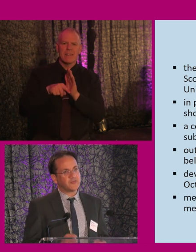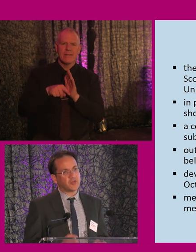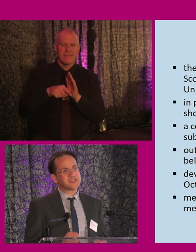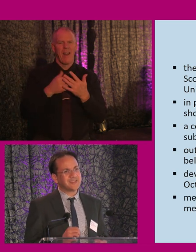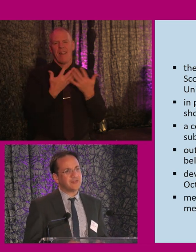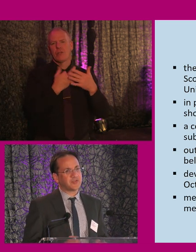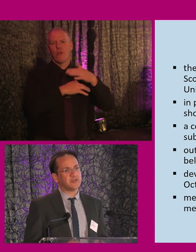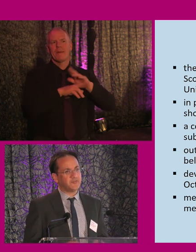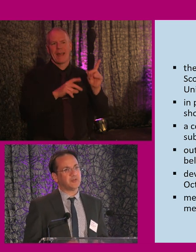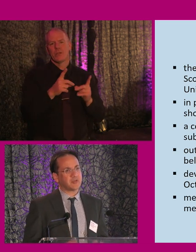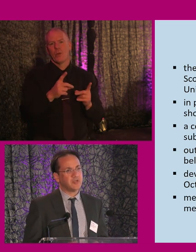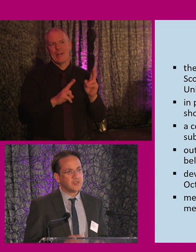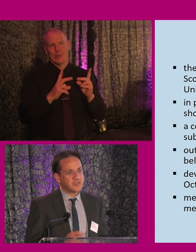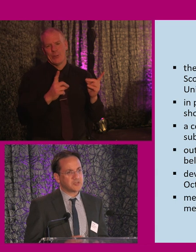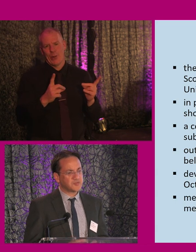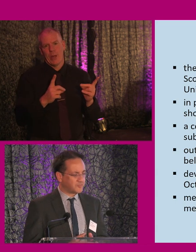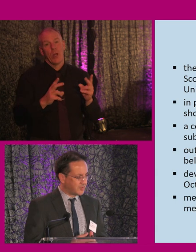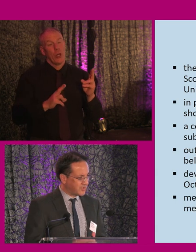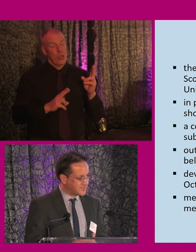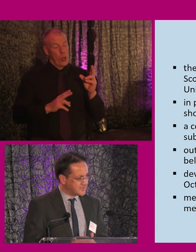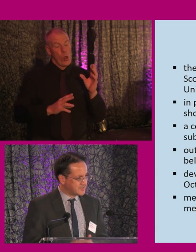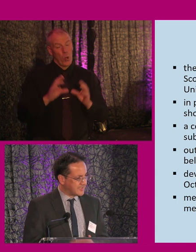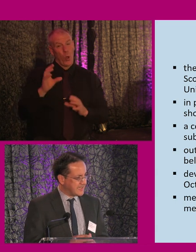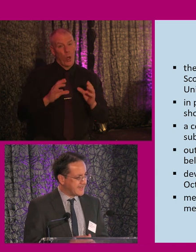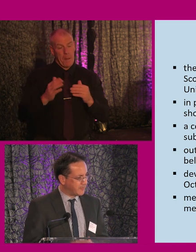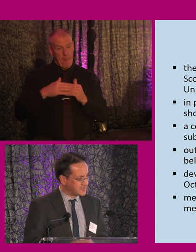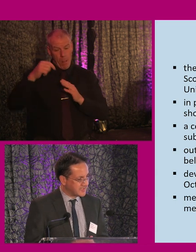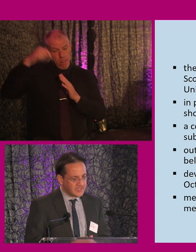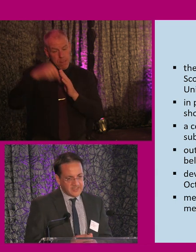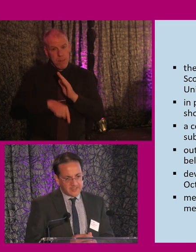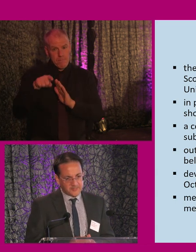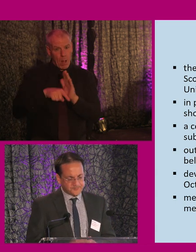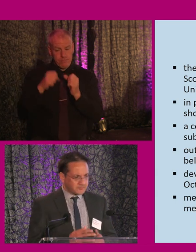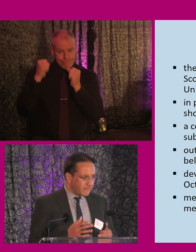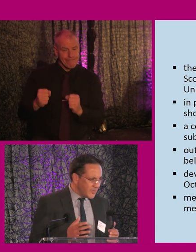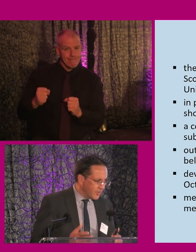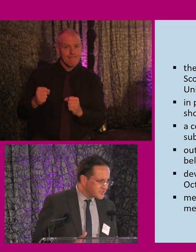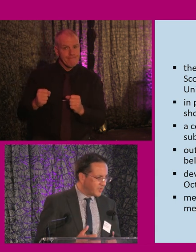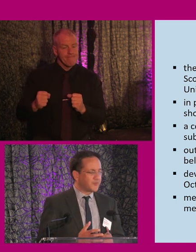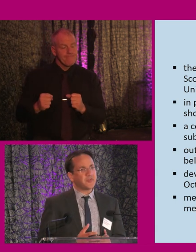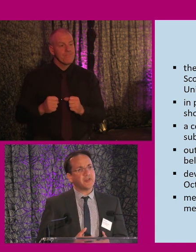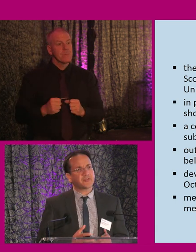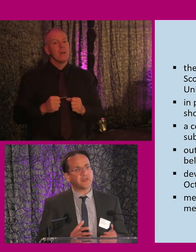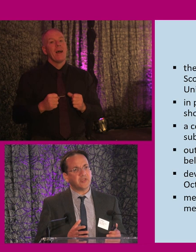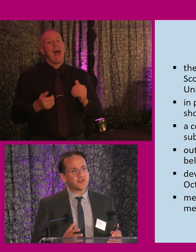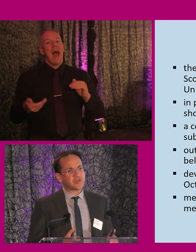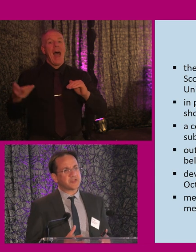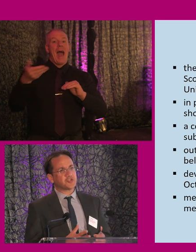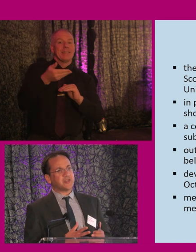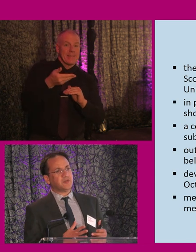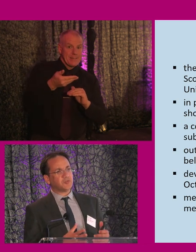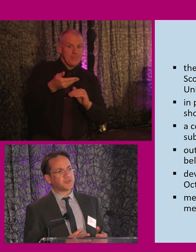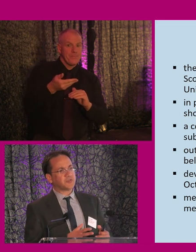It could have gone significantly further in terms of the policies that it announced. On top of this, the